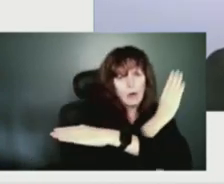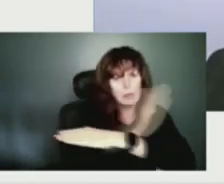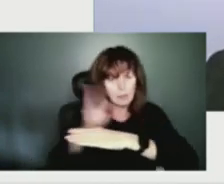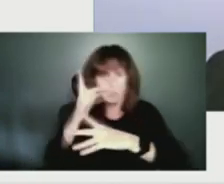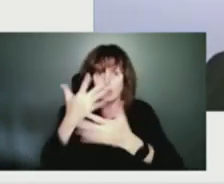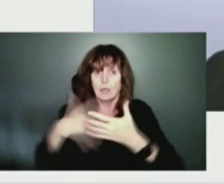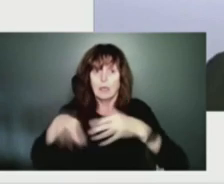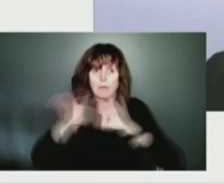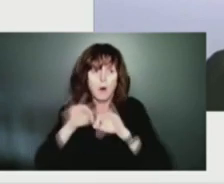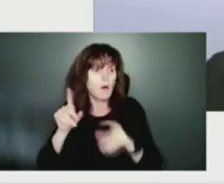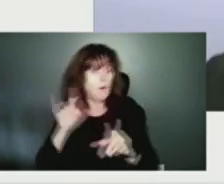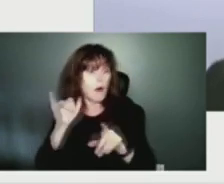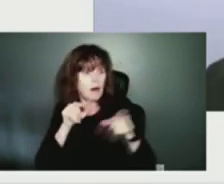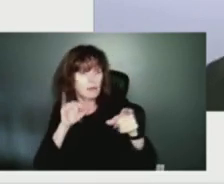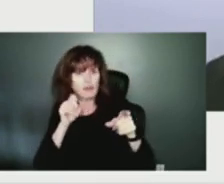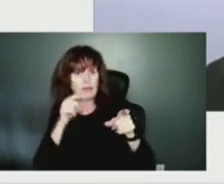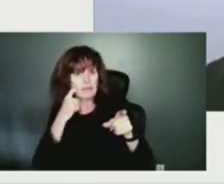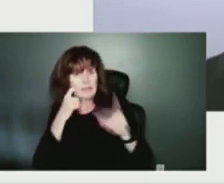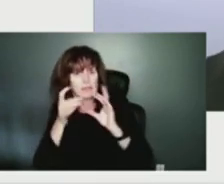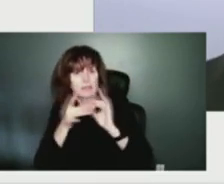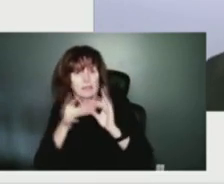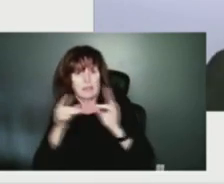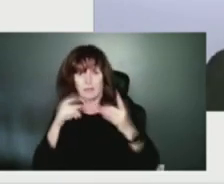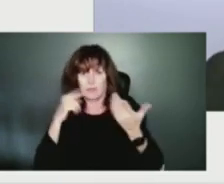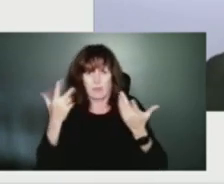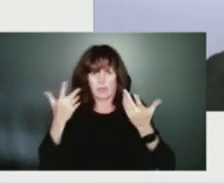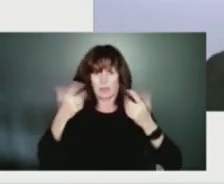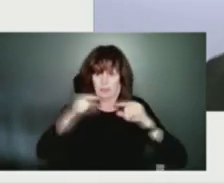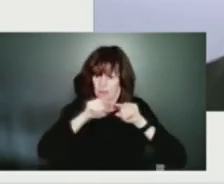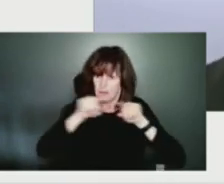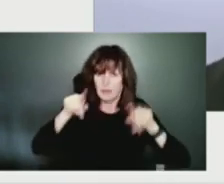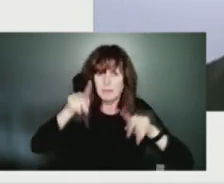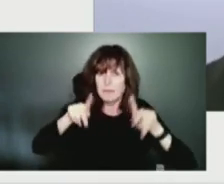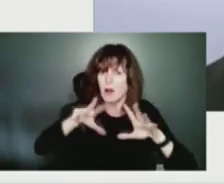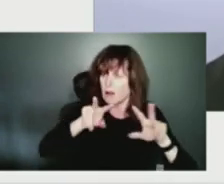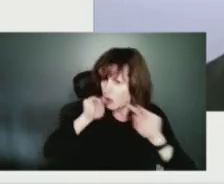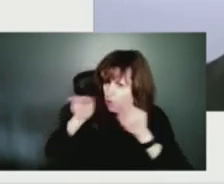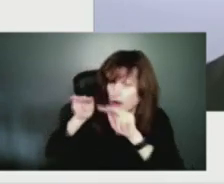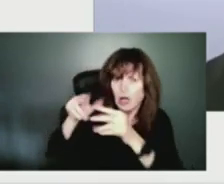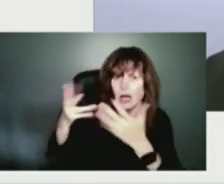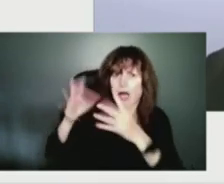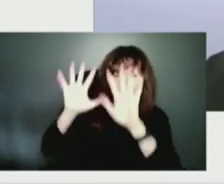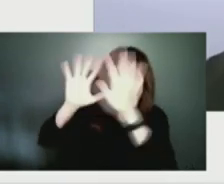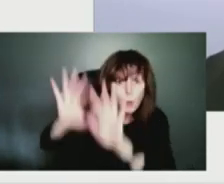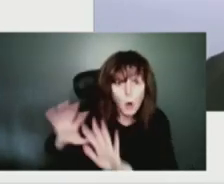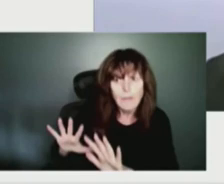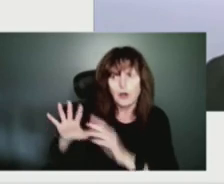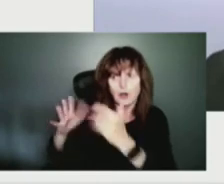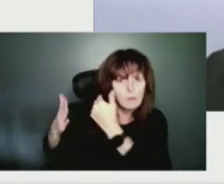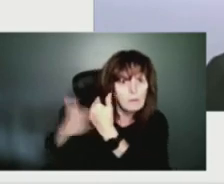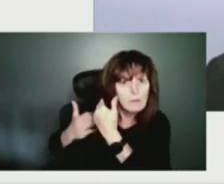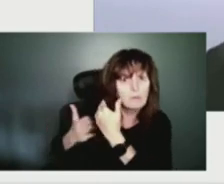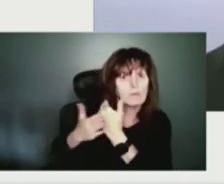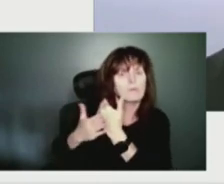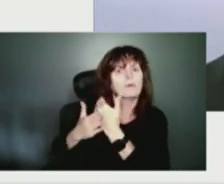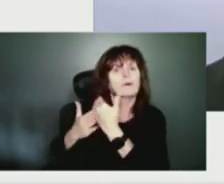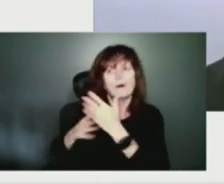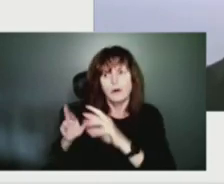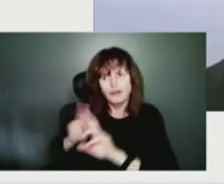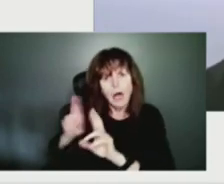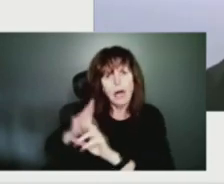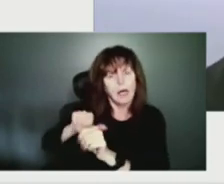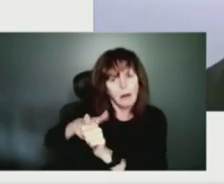the forecast here over the next few days as we start to firm up the scenario for Friday into Saturday.